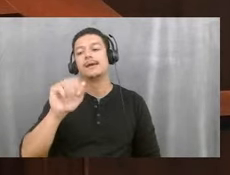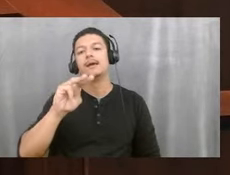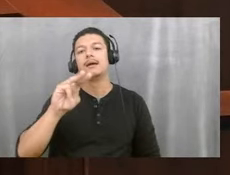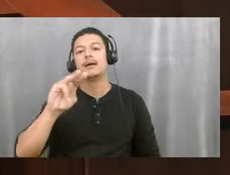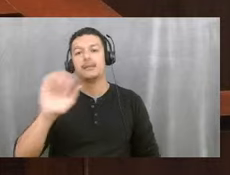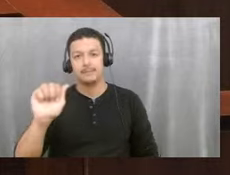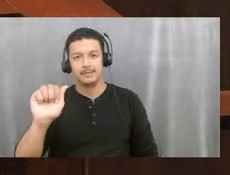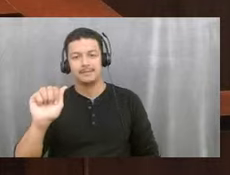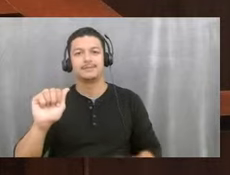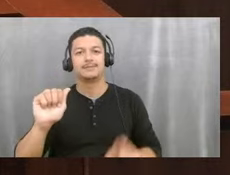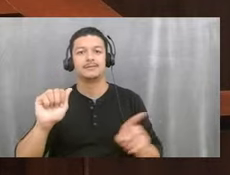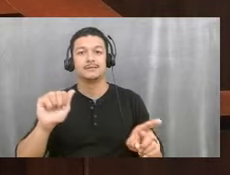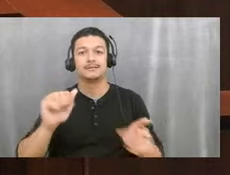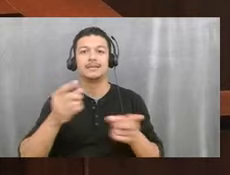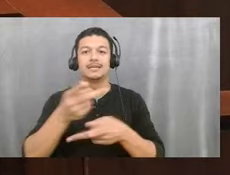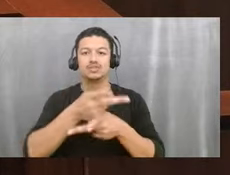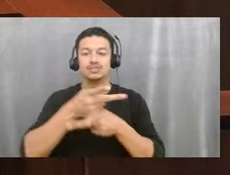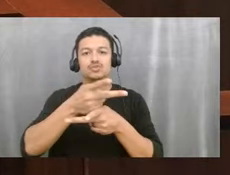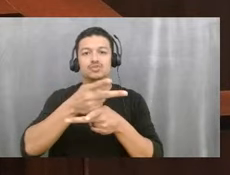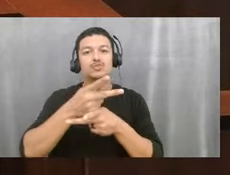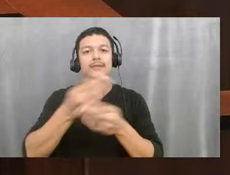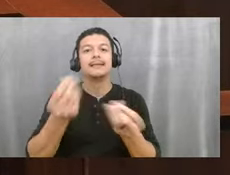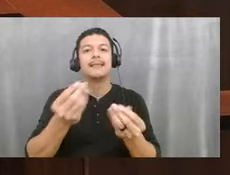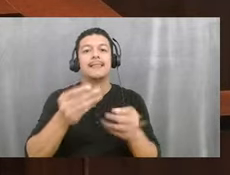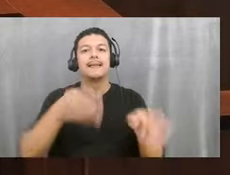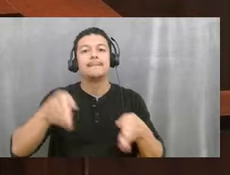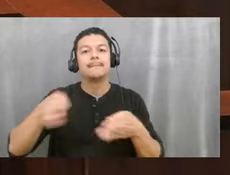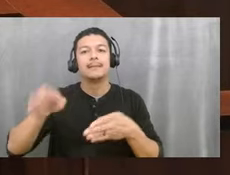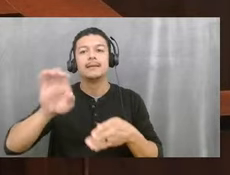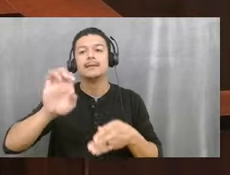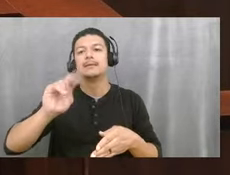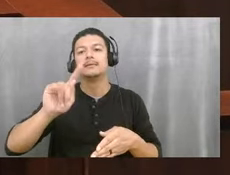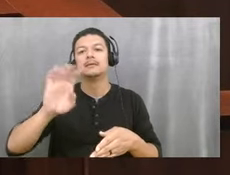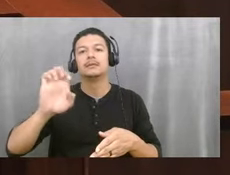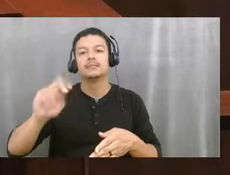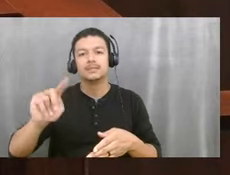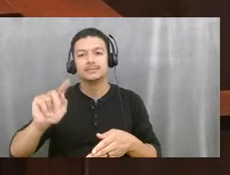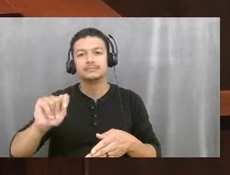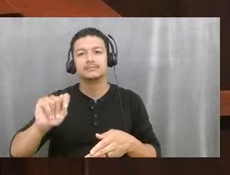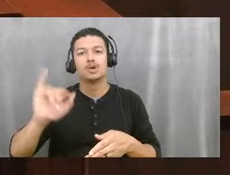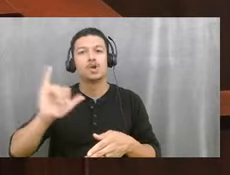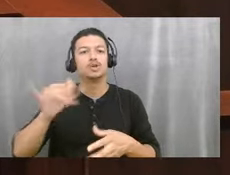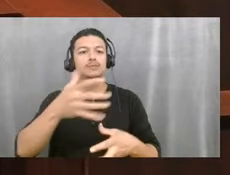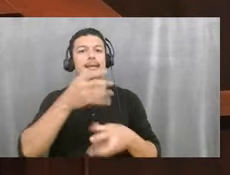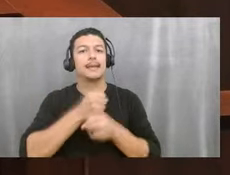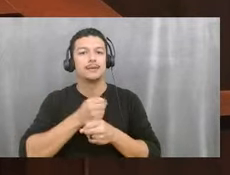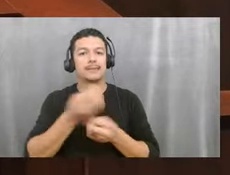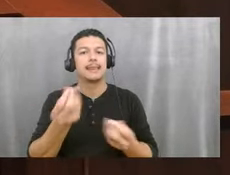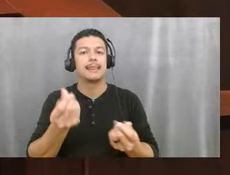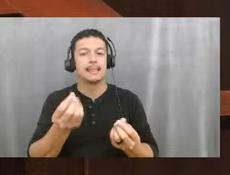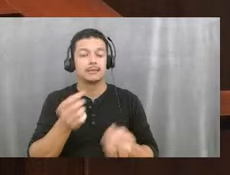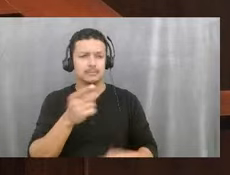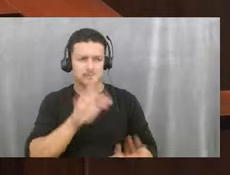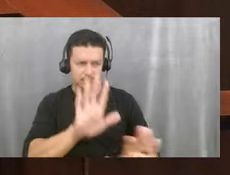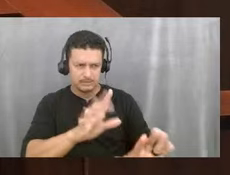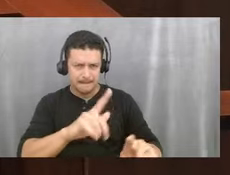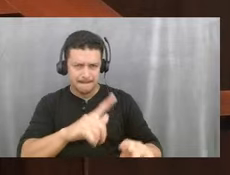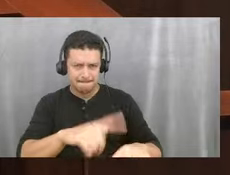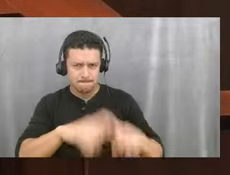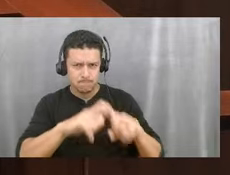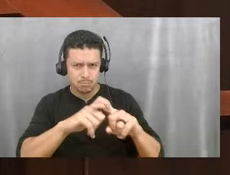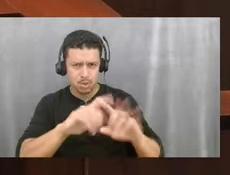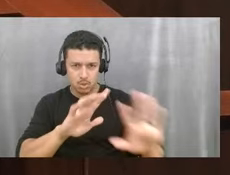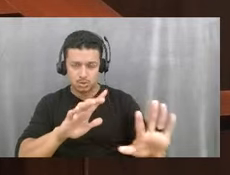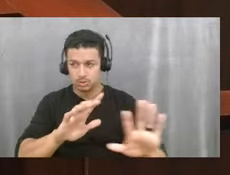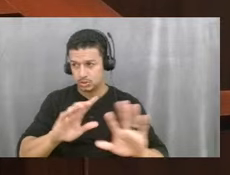Director of Land Planning and Entitlements, and Andrew Maxey, Vice President of Land Acquisitions. And sir, let me ask you to just pause for one moment. council, I just want to be clear